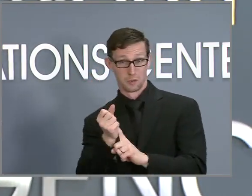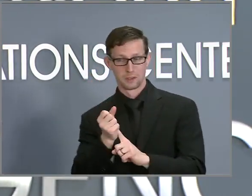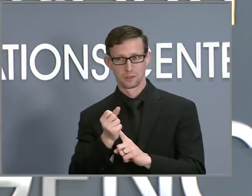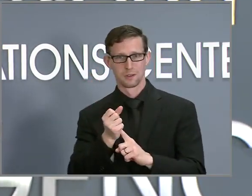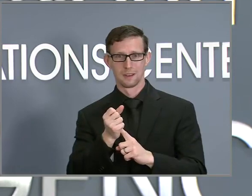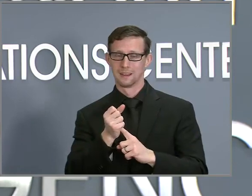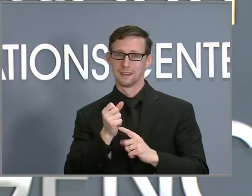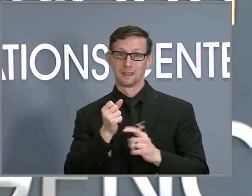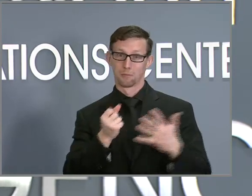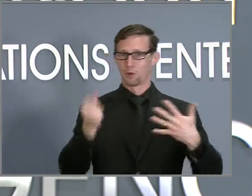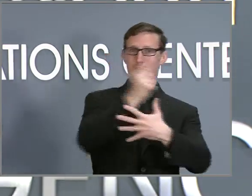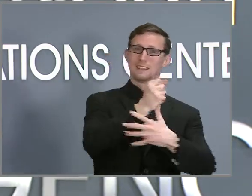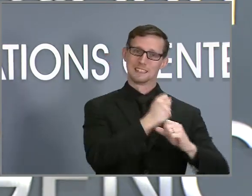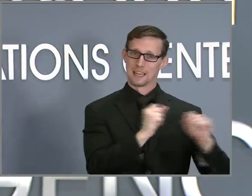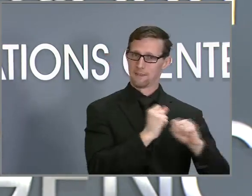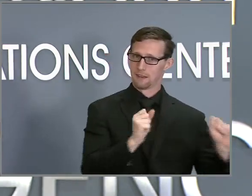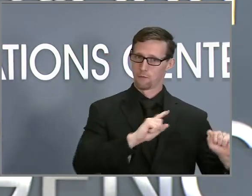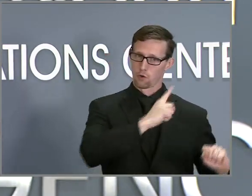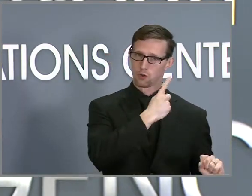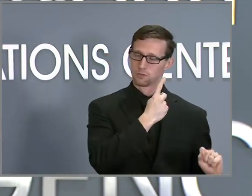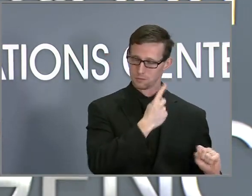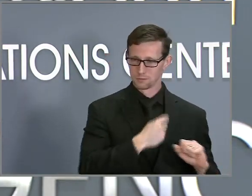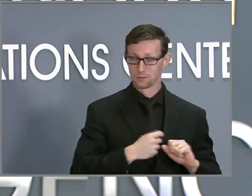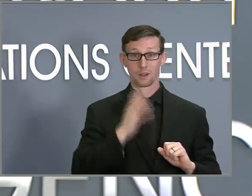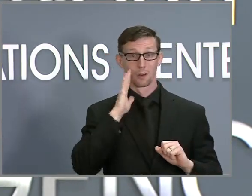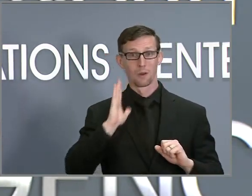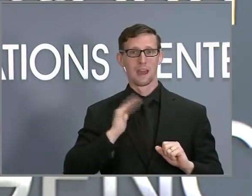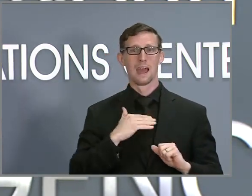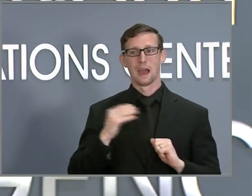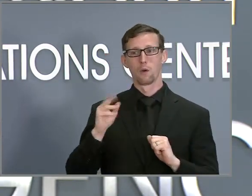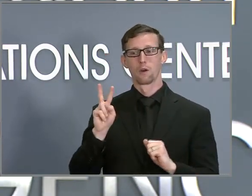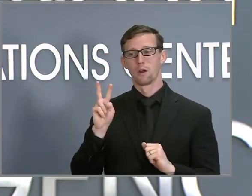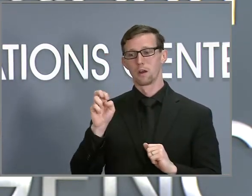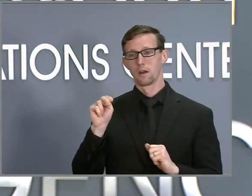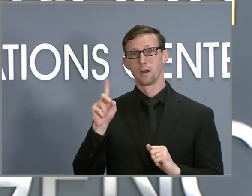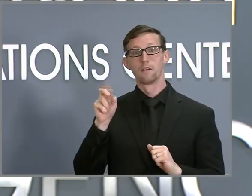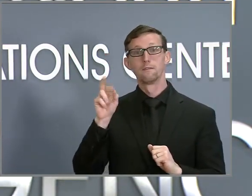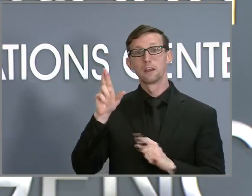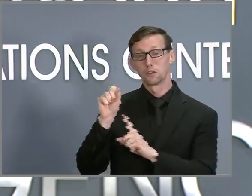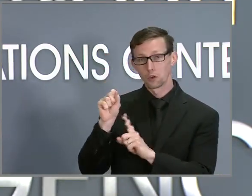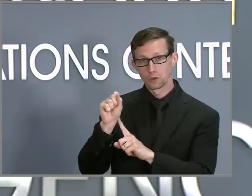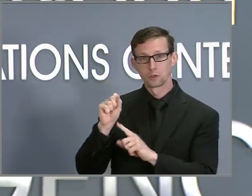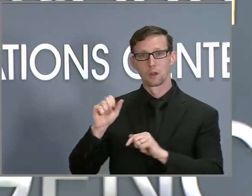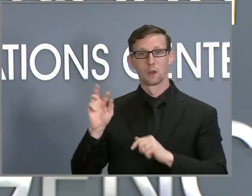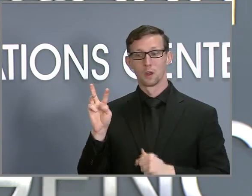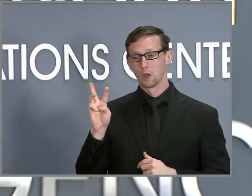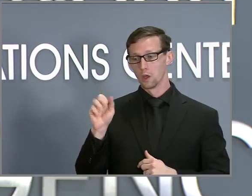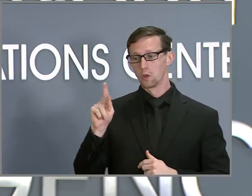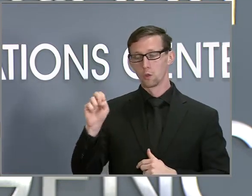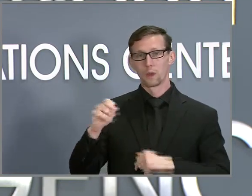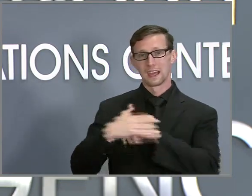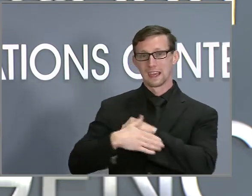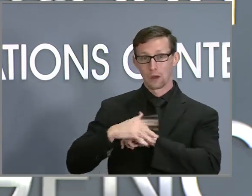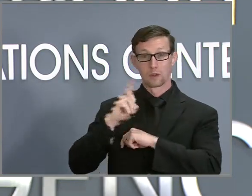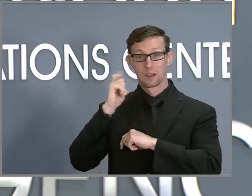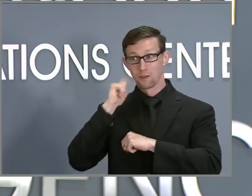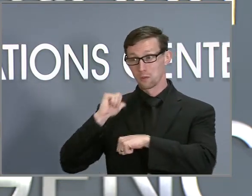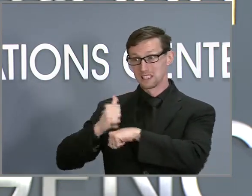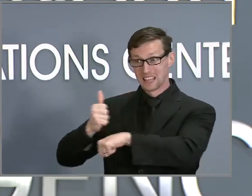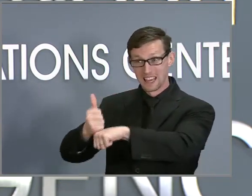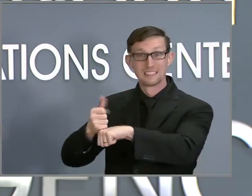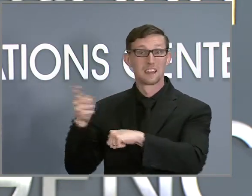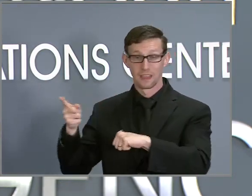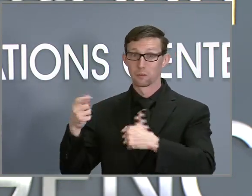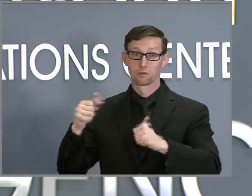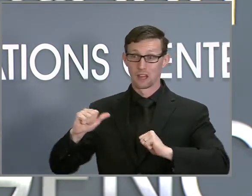prioritize safety. I know that our vendors as of the Wake County government sites are working hard to get everything up and running up at the top speed that